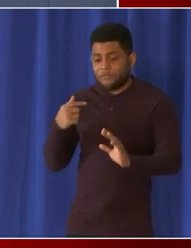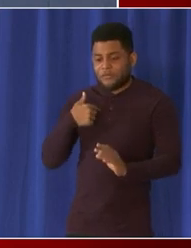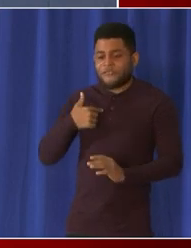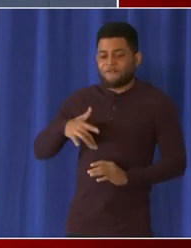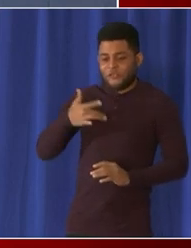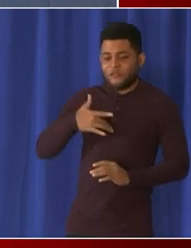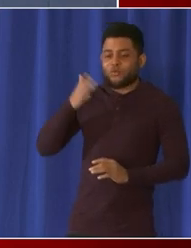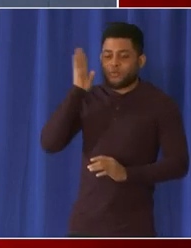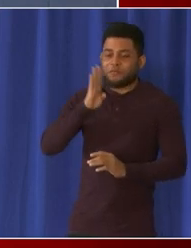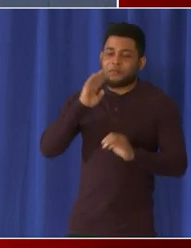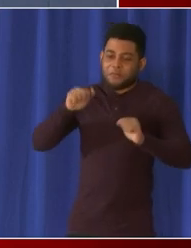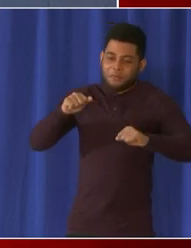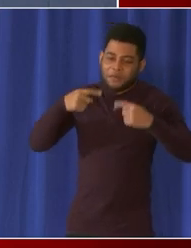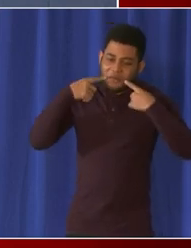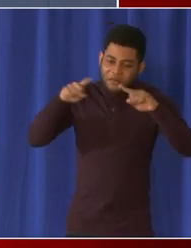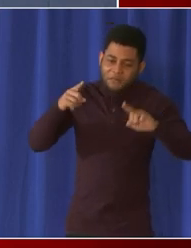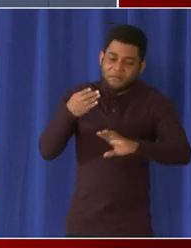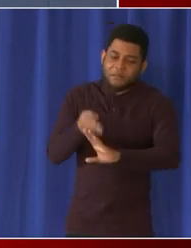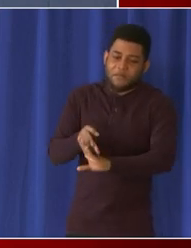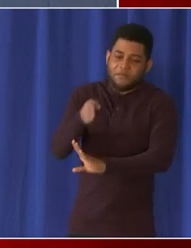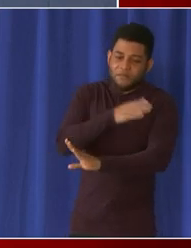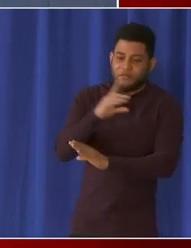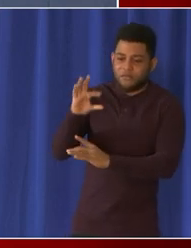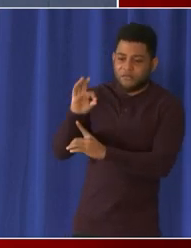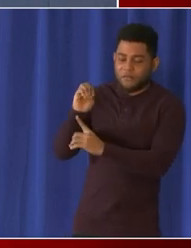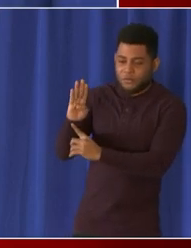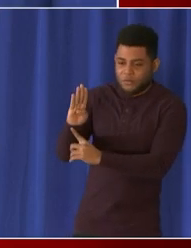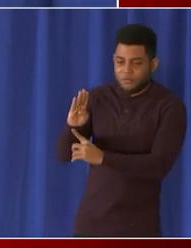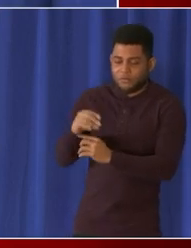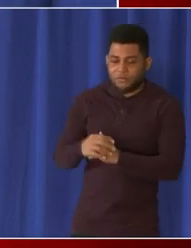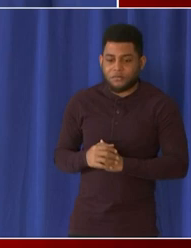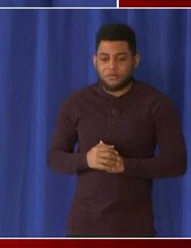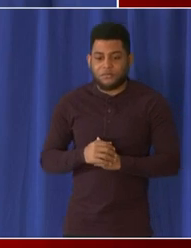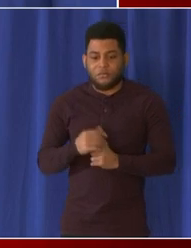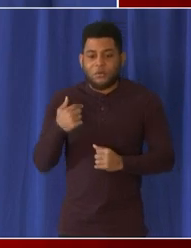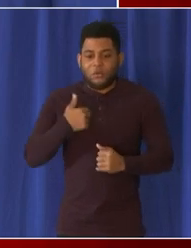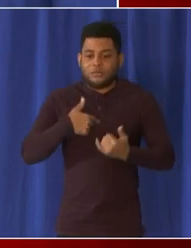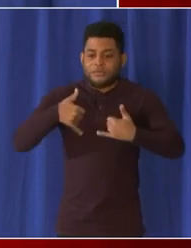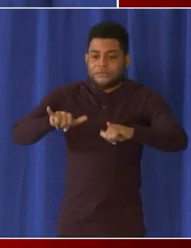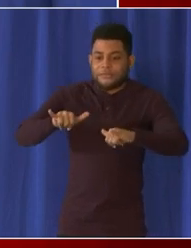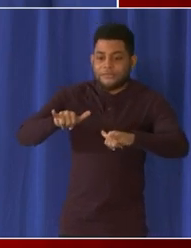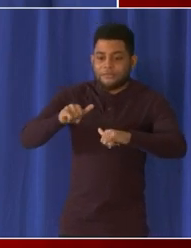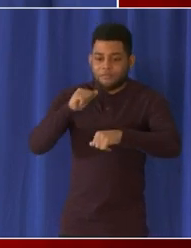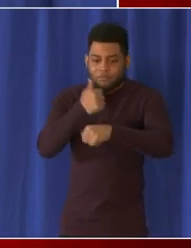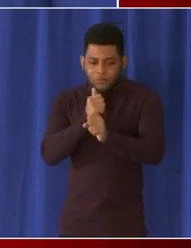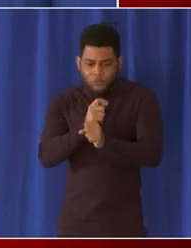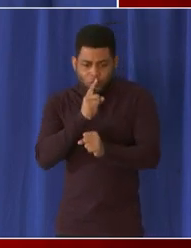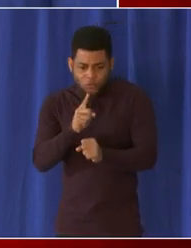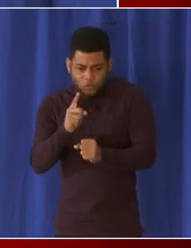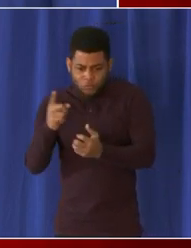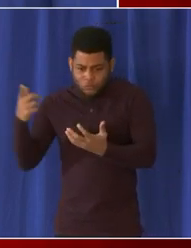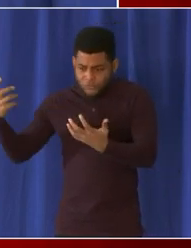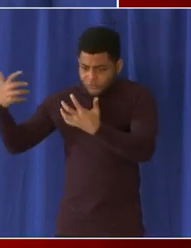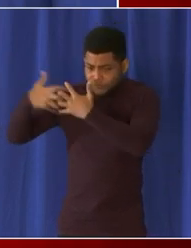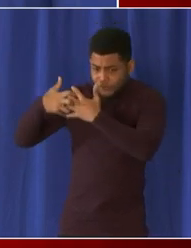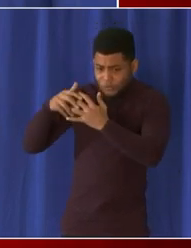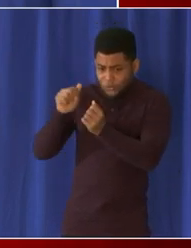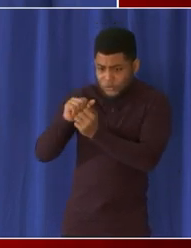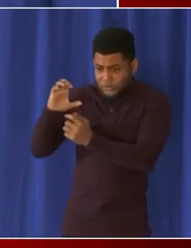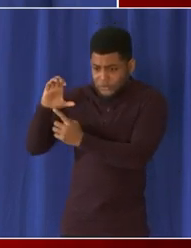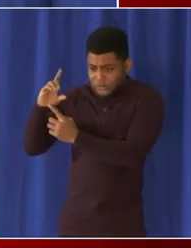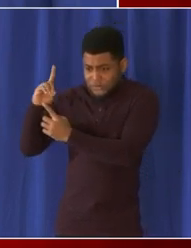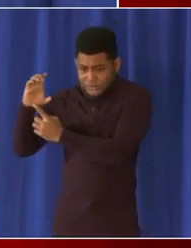the logistics of the program before february uh we are still stepping back to make sure we are in alliance with the cdc guidelines